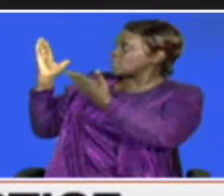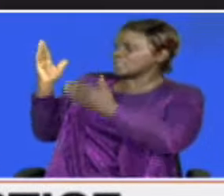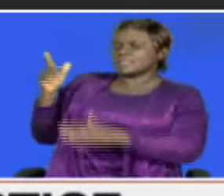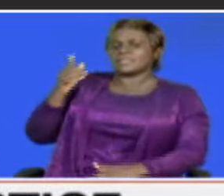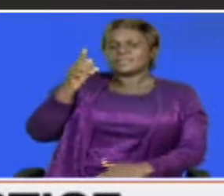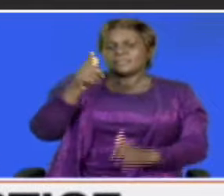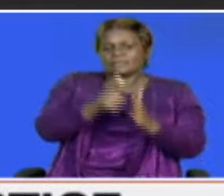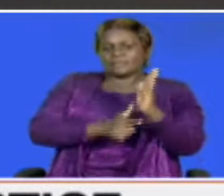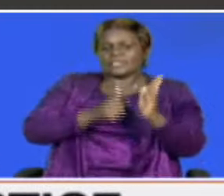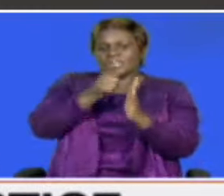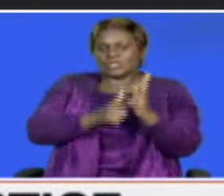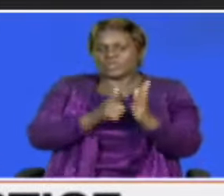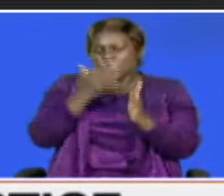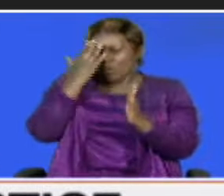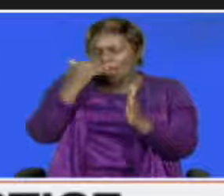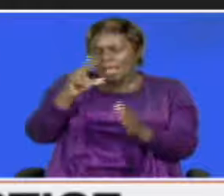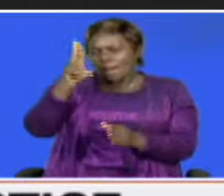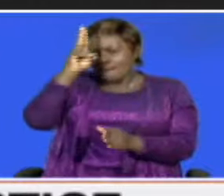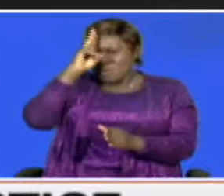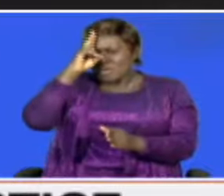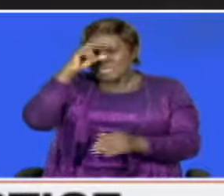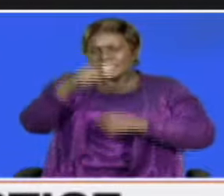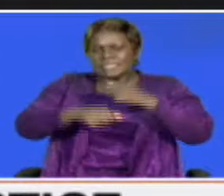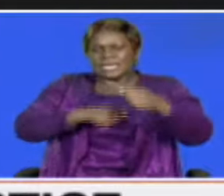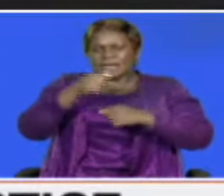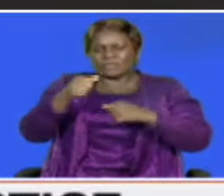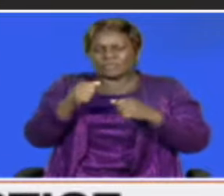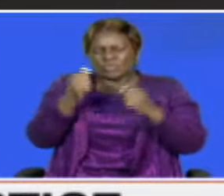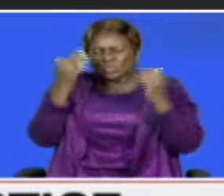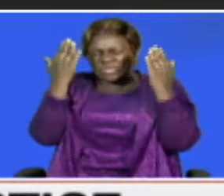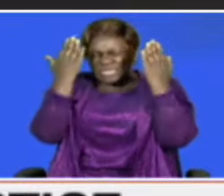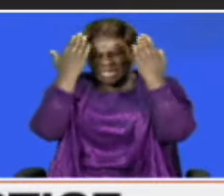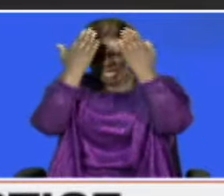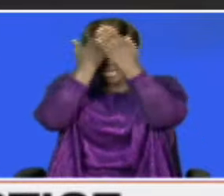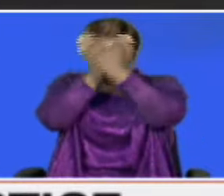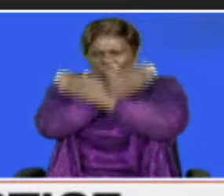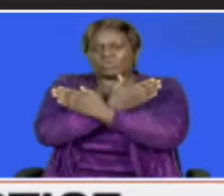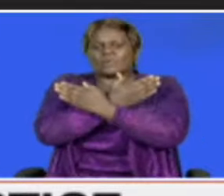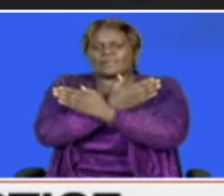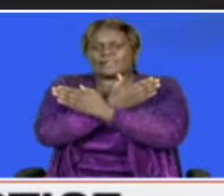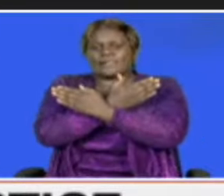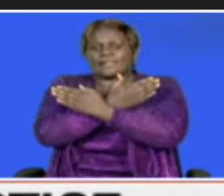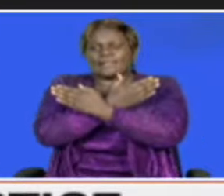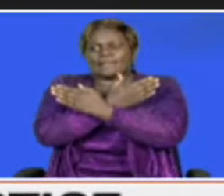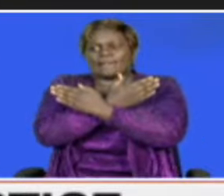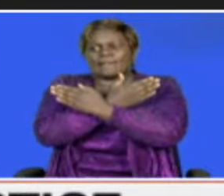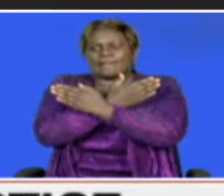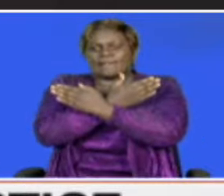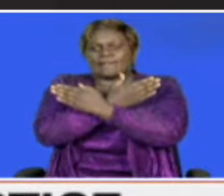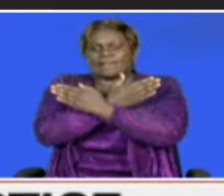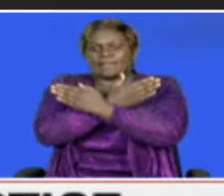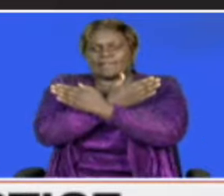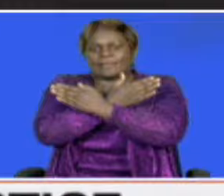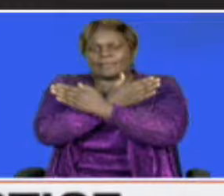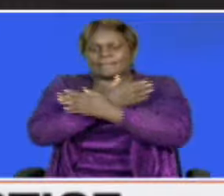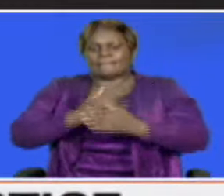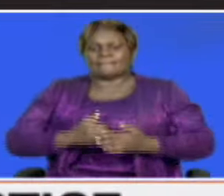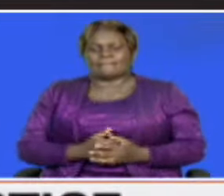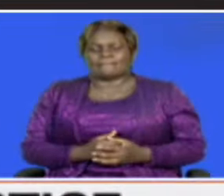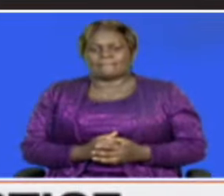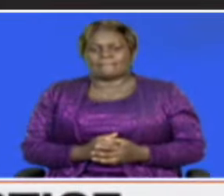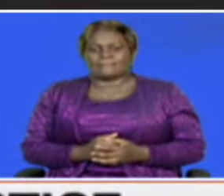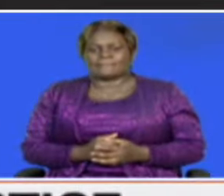All these attributed to police activities in the wee hours. In other words, peace by day, terror by night.